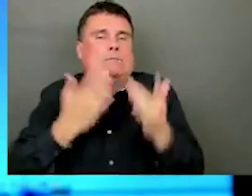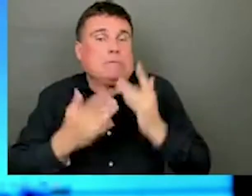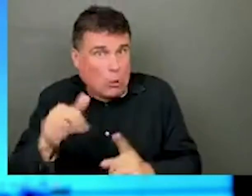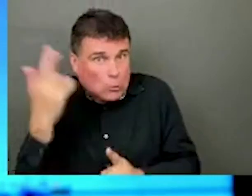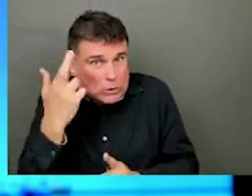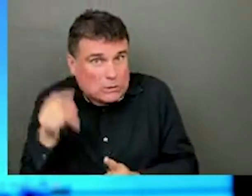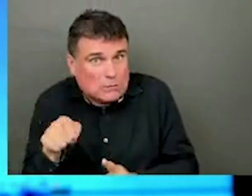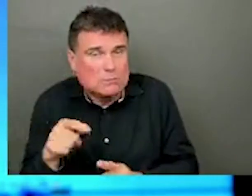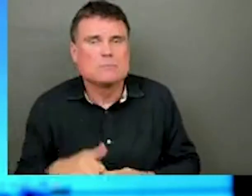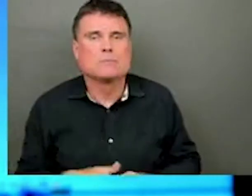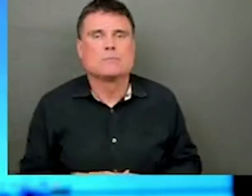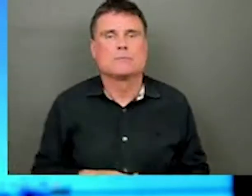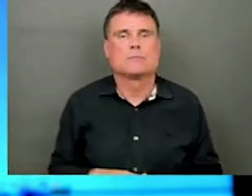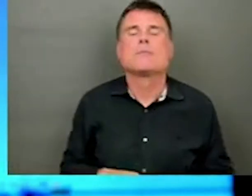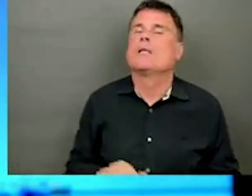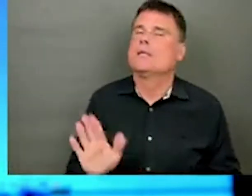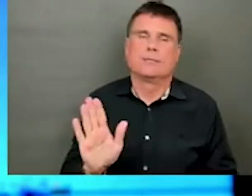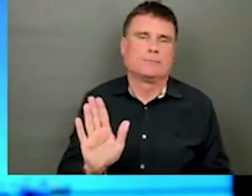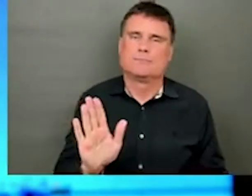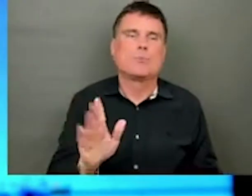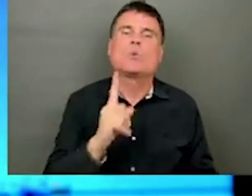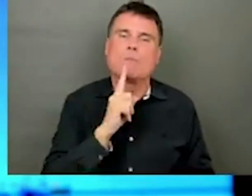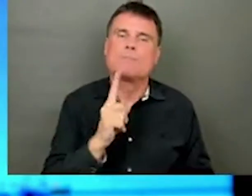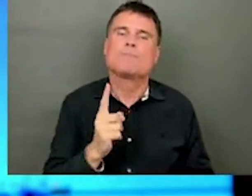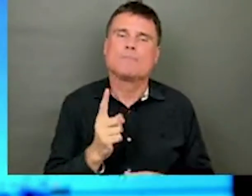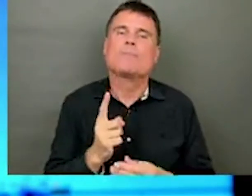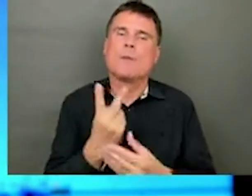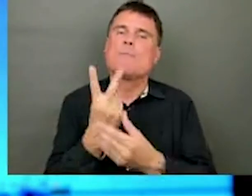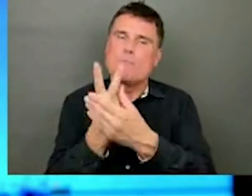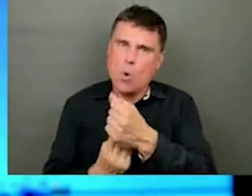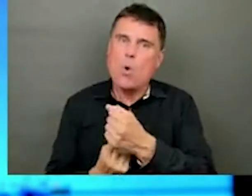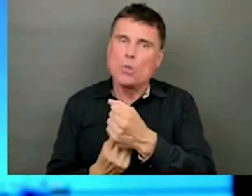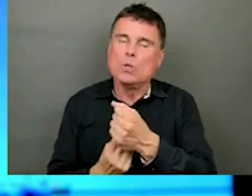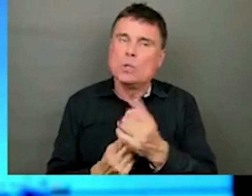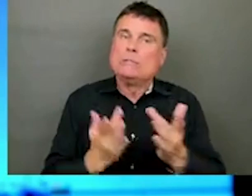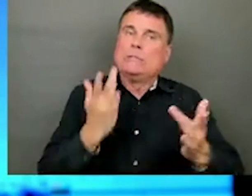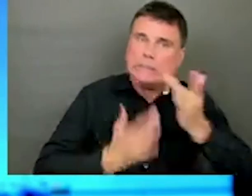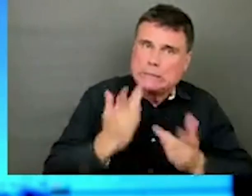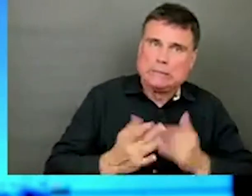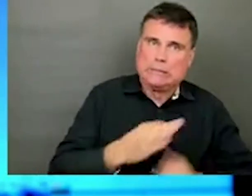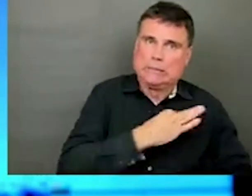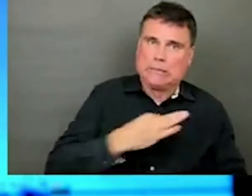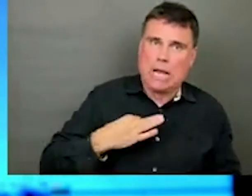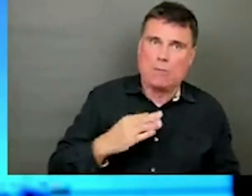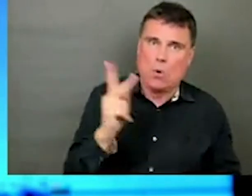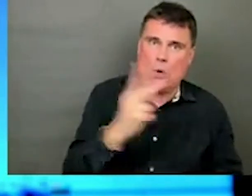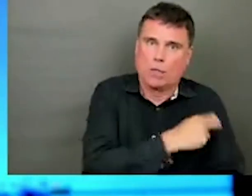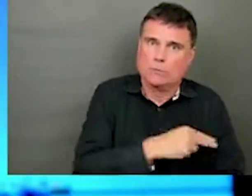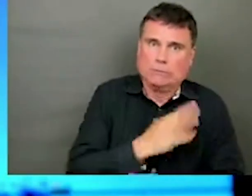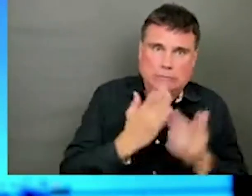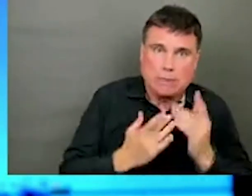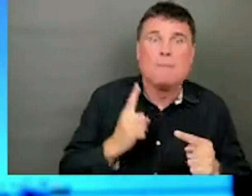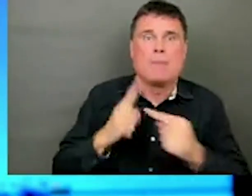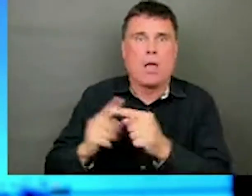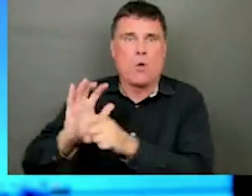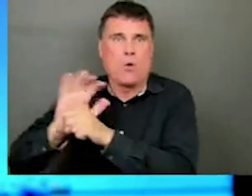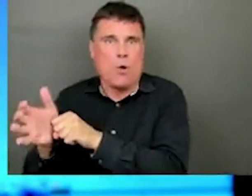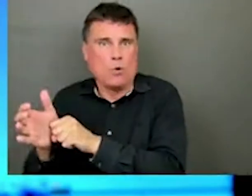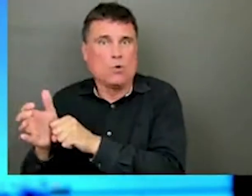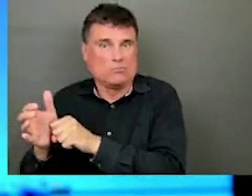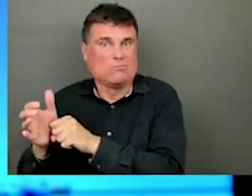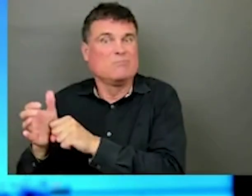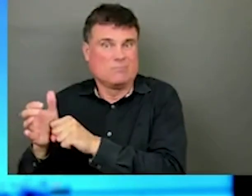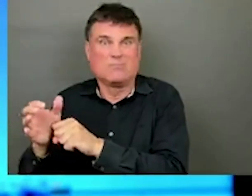particular that have been affected by this, and yes, there have been staff impacts from COVID infections and from people who have been